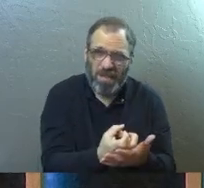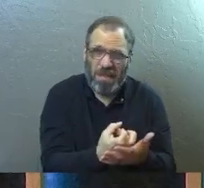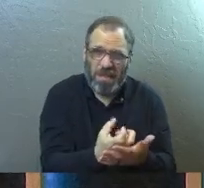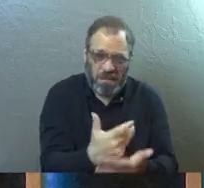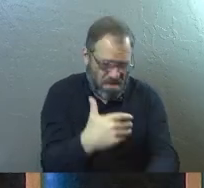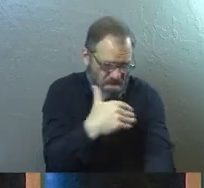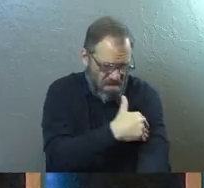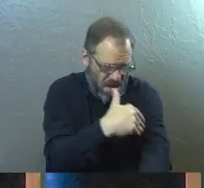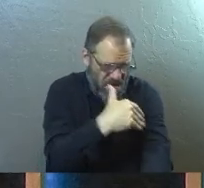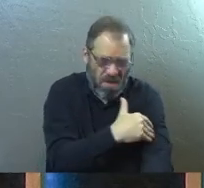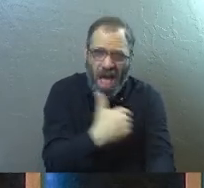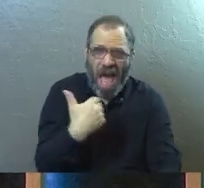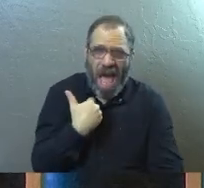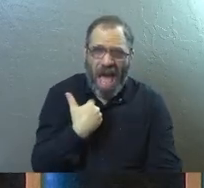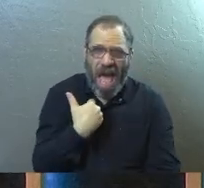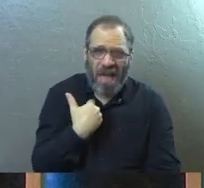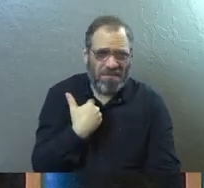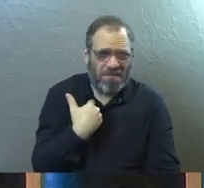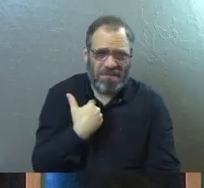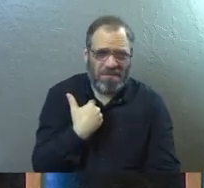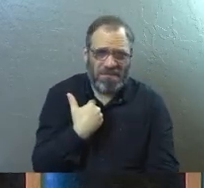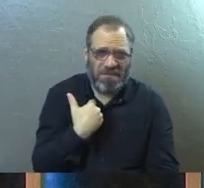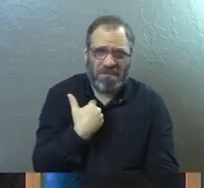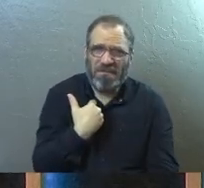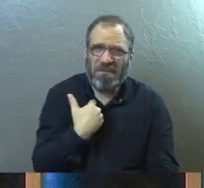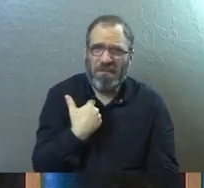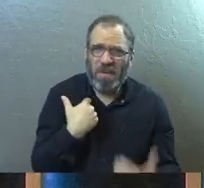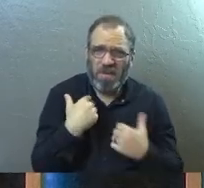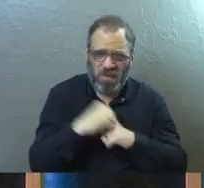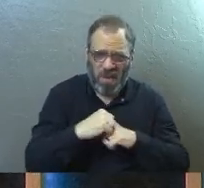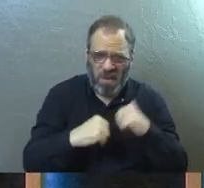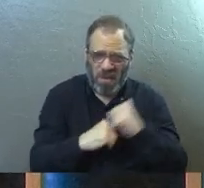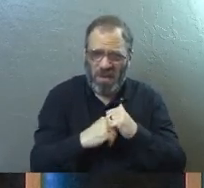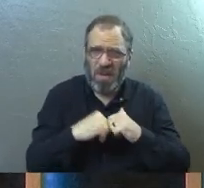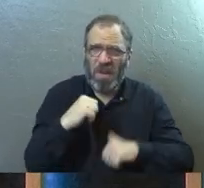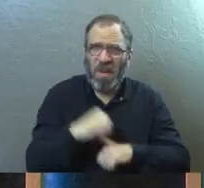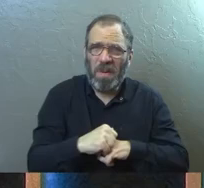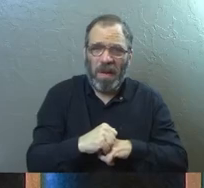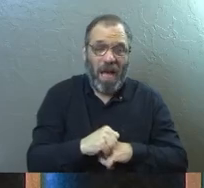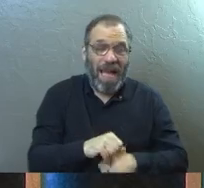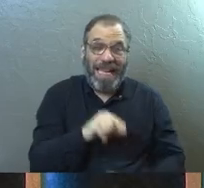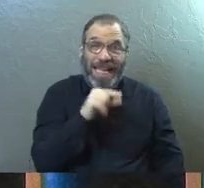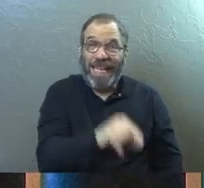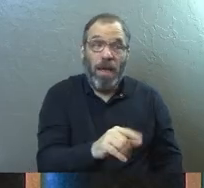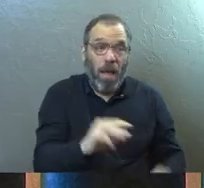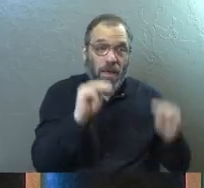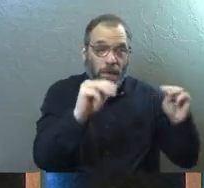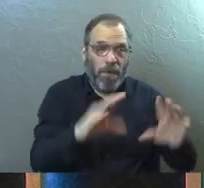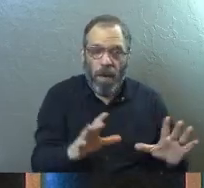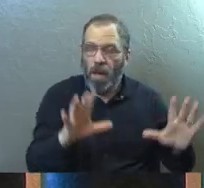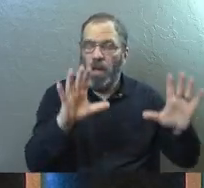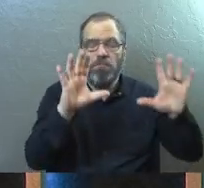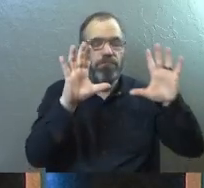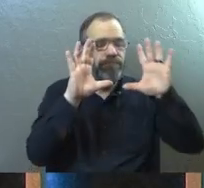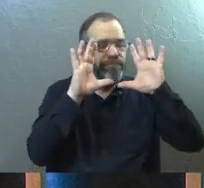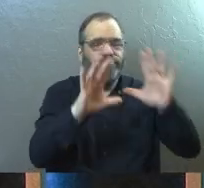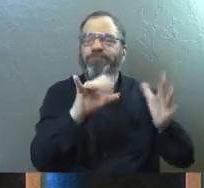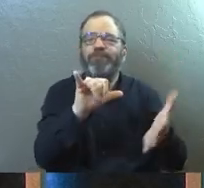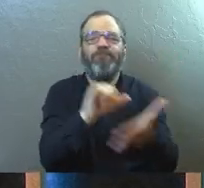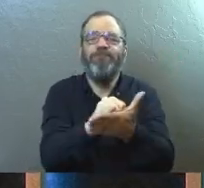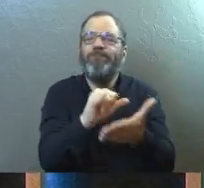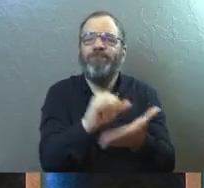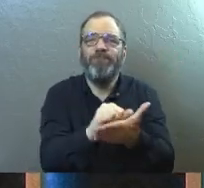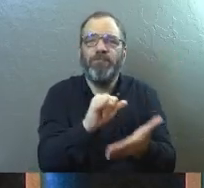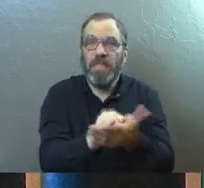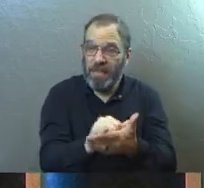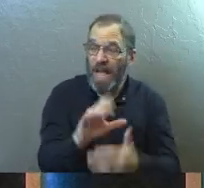kind of muscle structure do you have in your legs at that point? Like the miracle here is absolutely impossible,